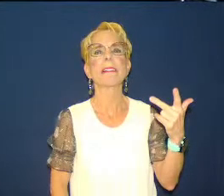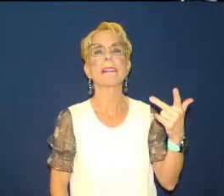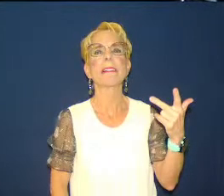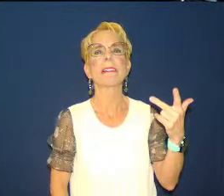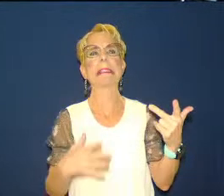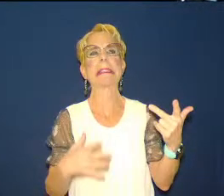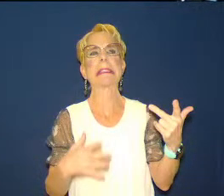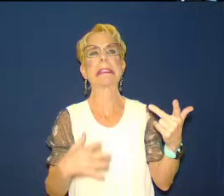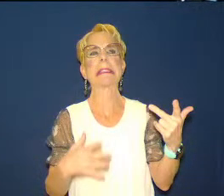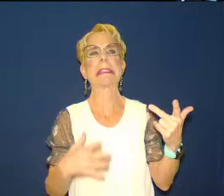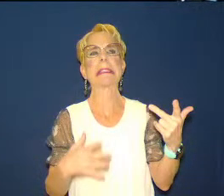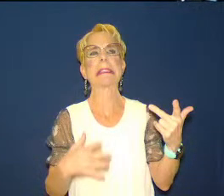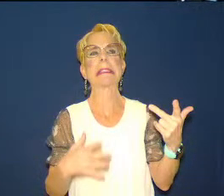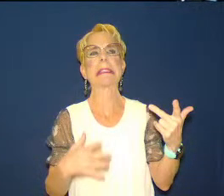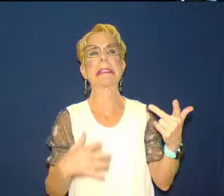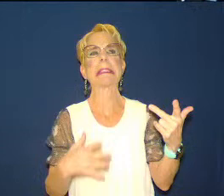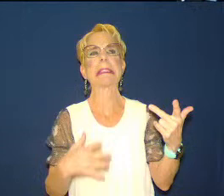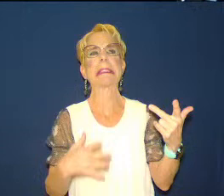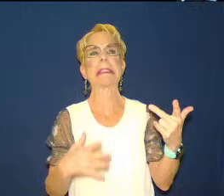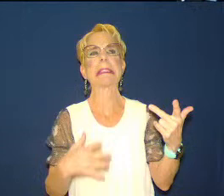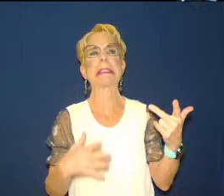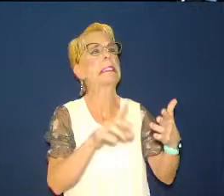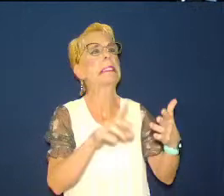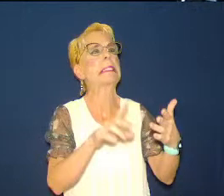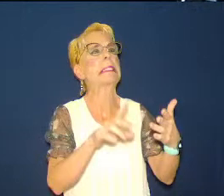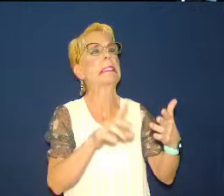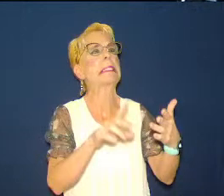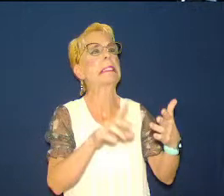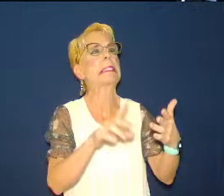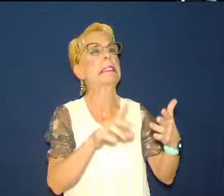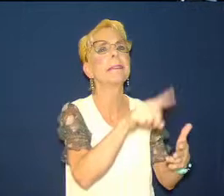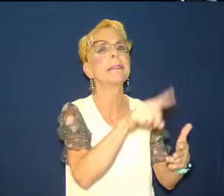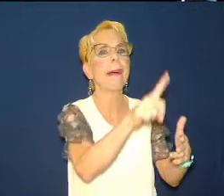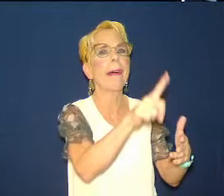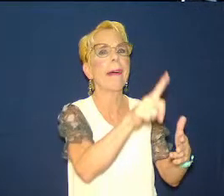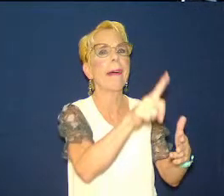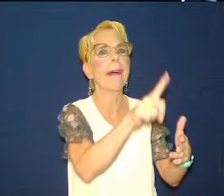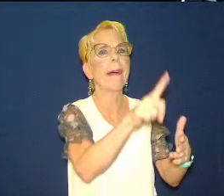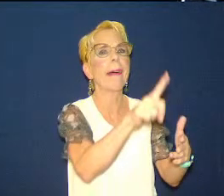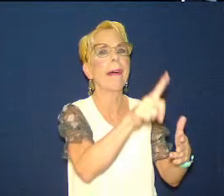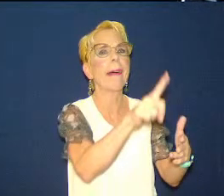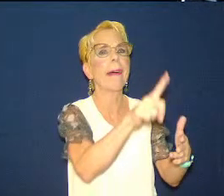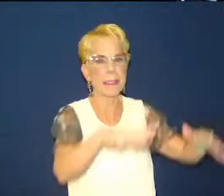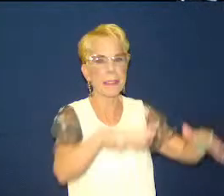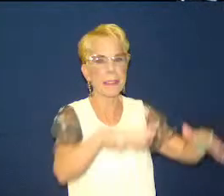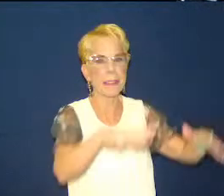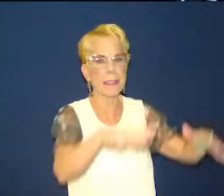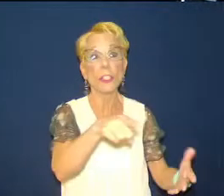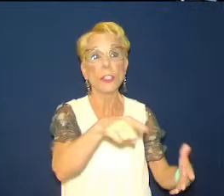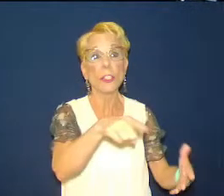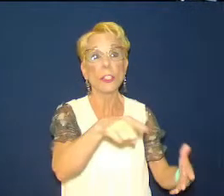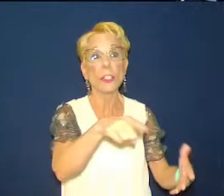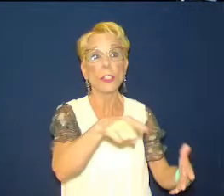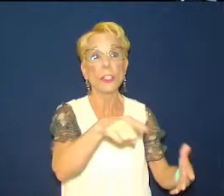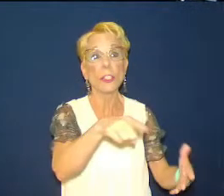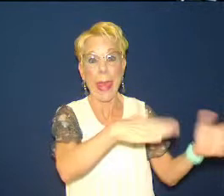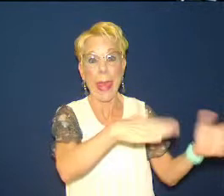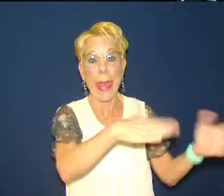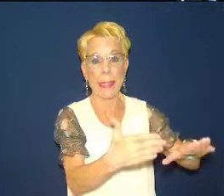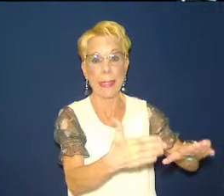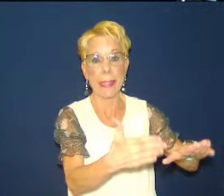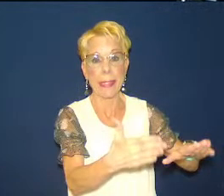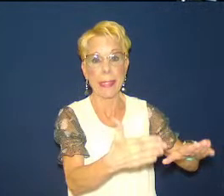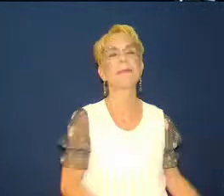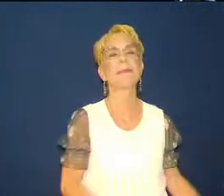end so here we are father's day 2022 and i have my list of bad